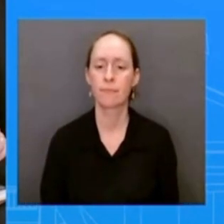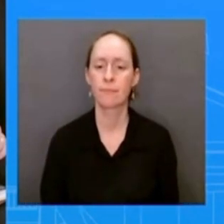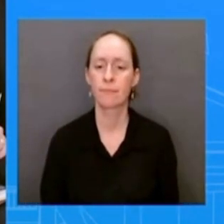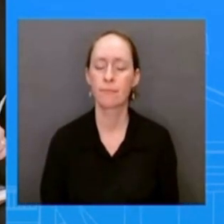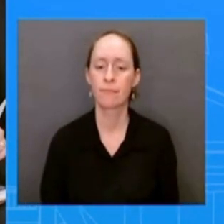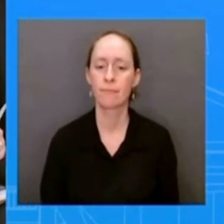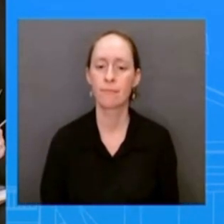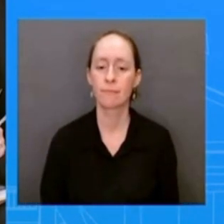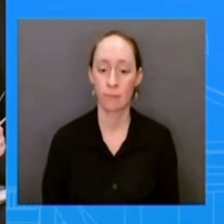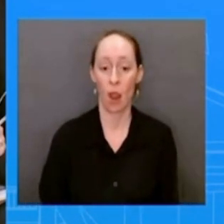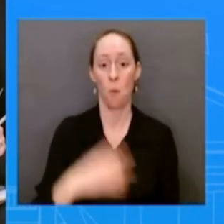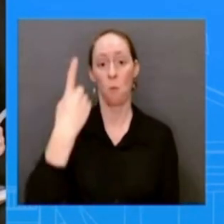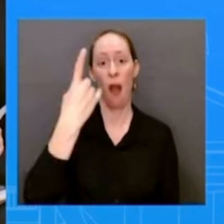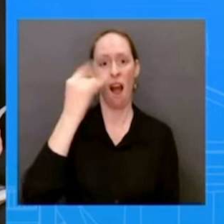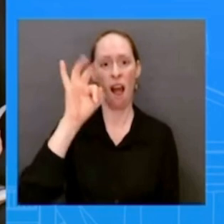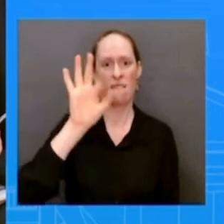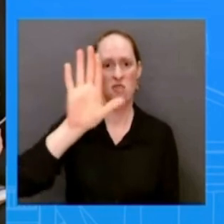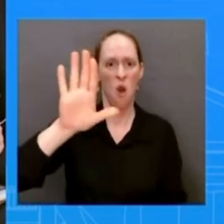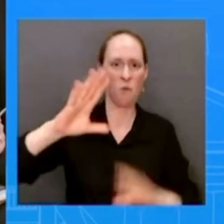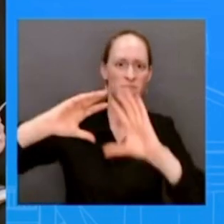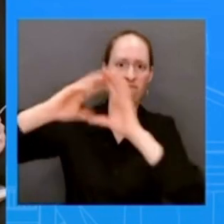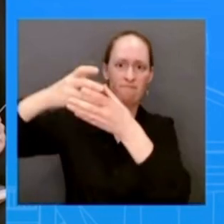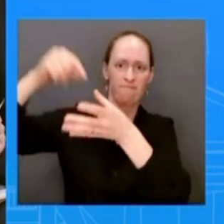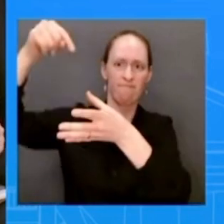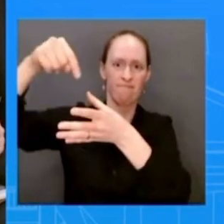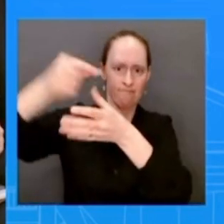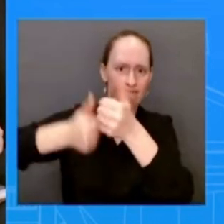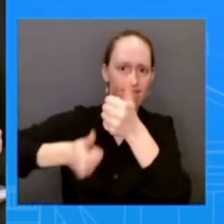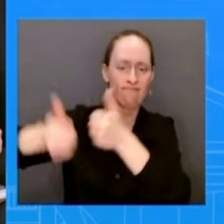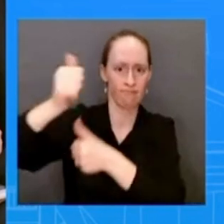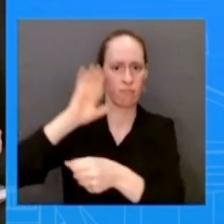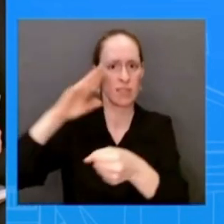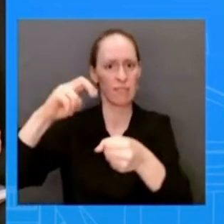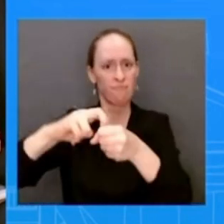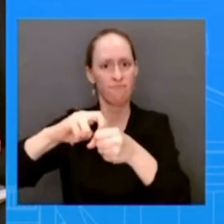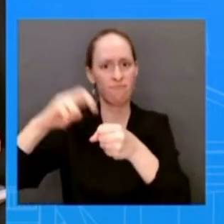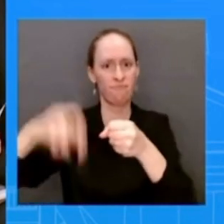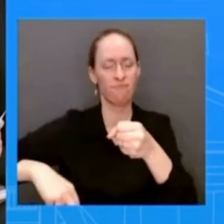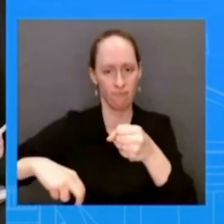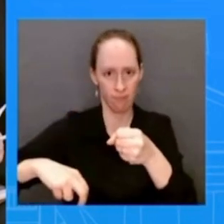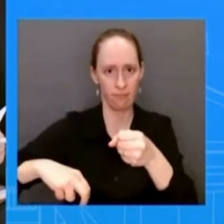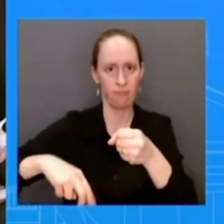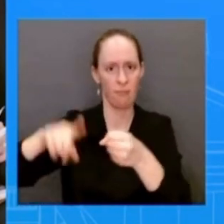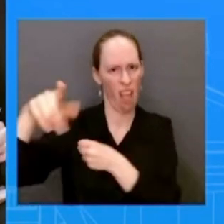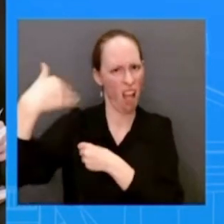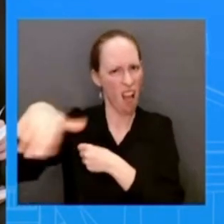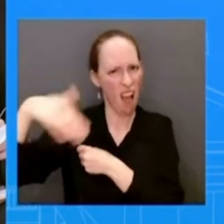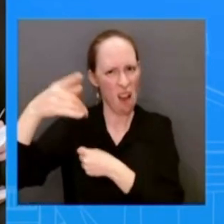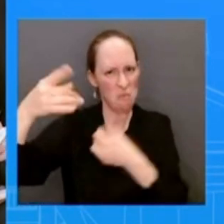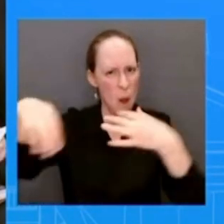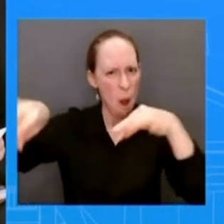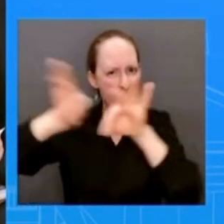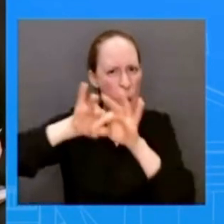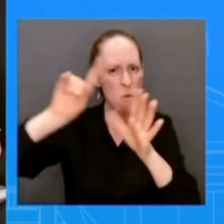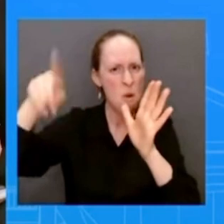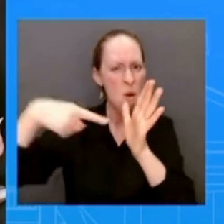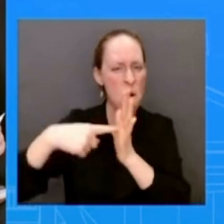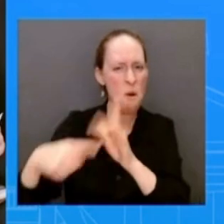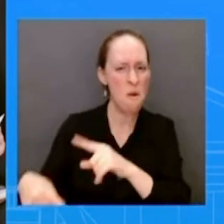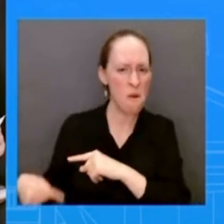on the past of biden campaign should we take this as a sign that perhaps she'll be serving on a biden reelection